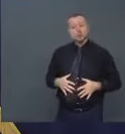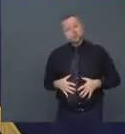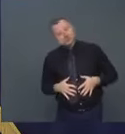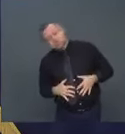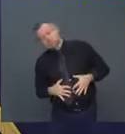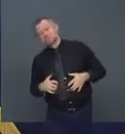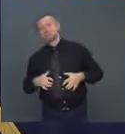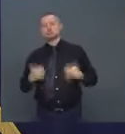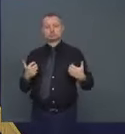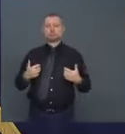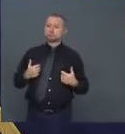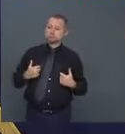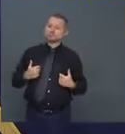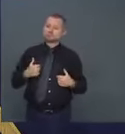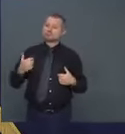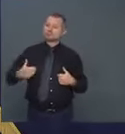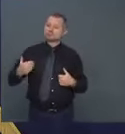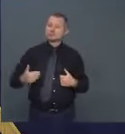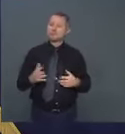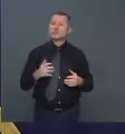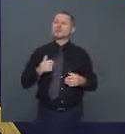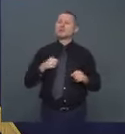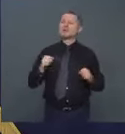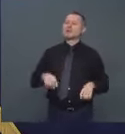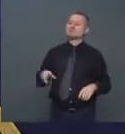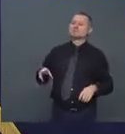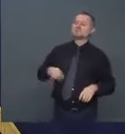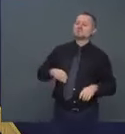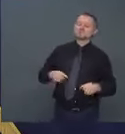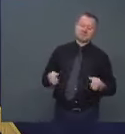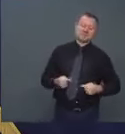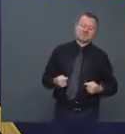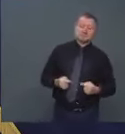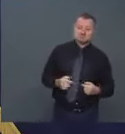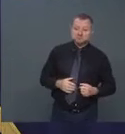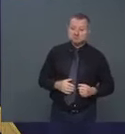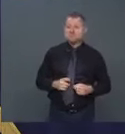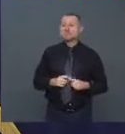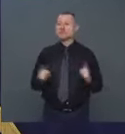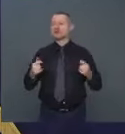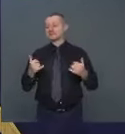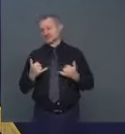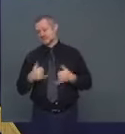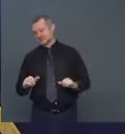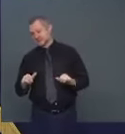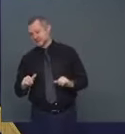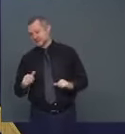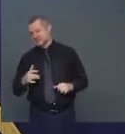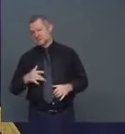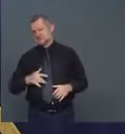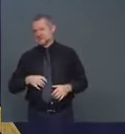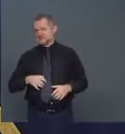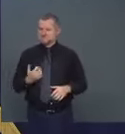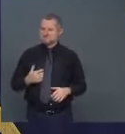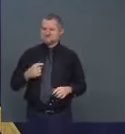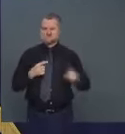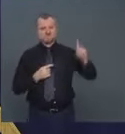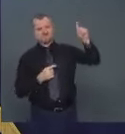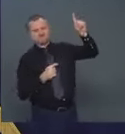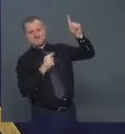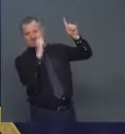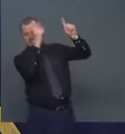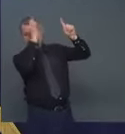And I have a high tolerance for pain and it can still be incredibly infuriating. Uh, so we have legal authority.